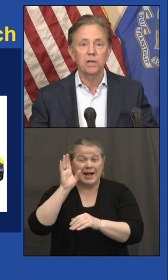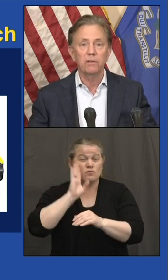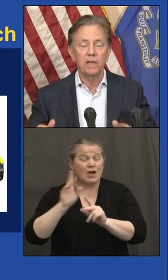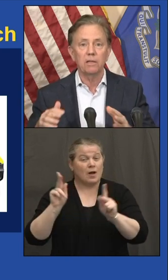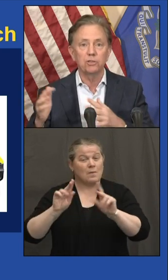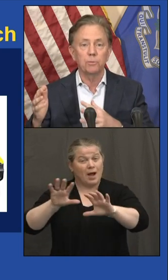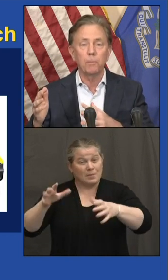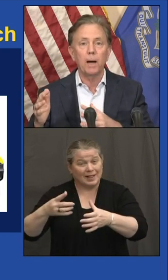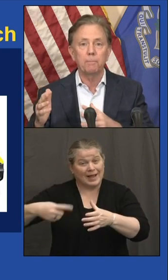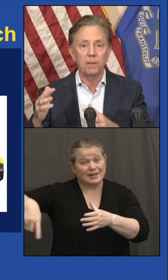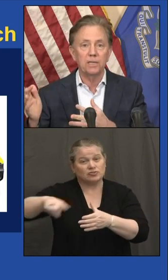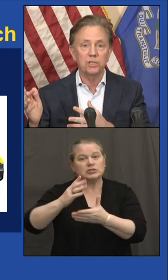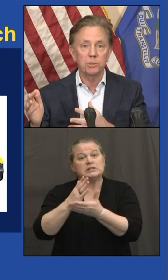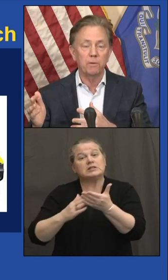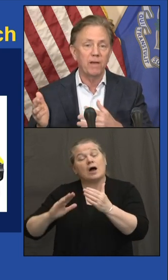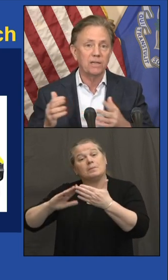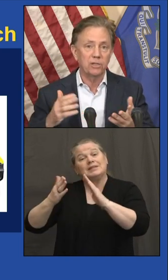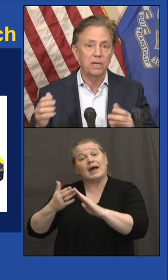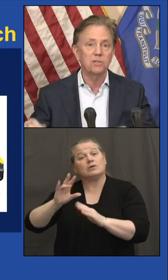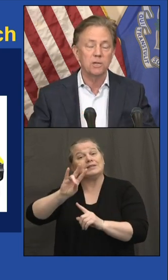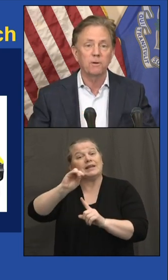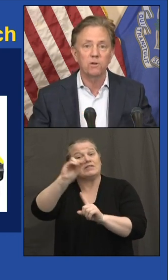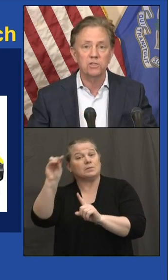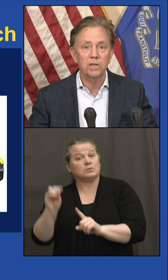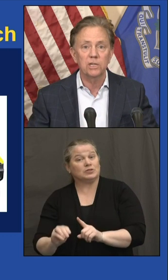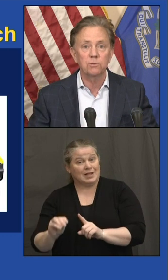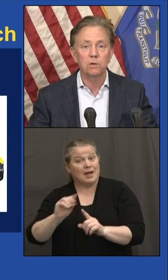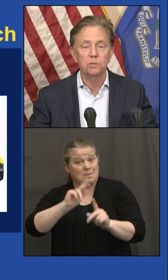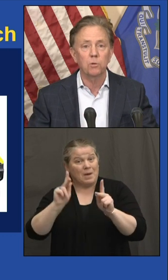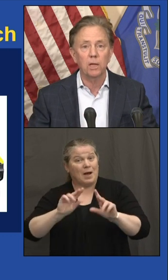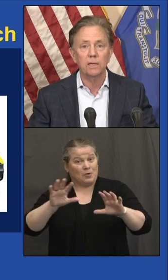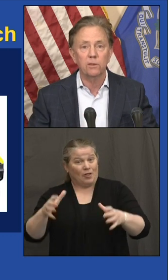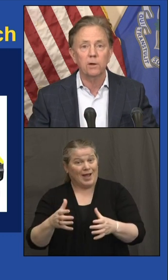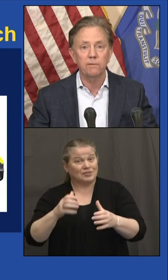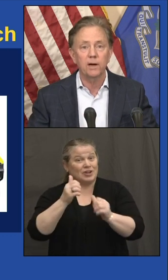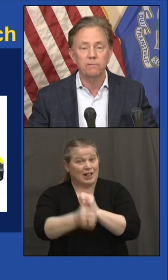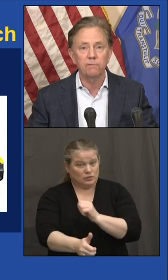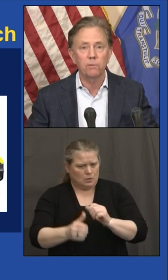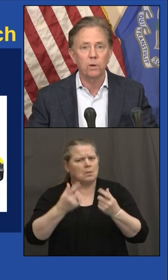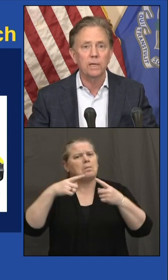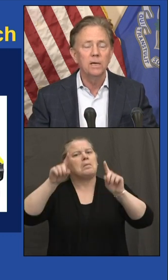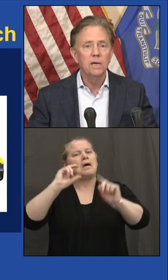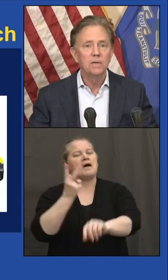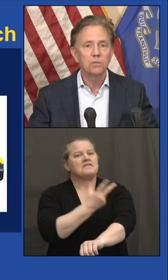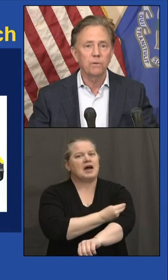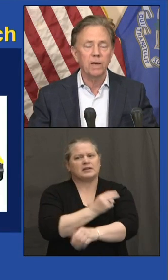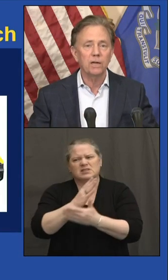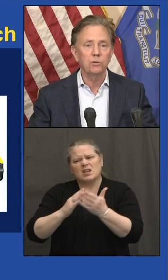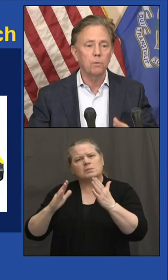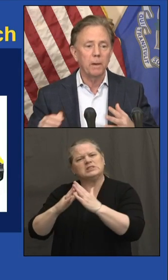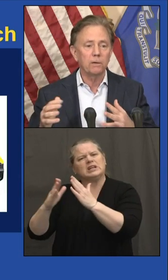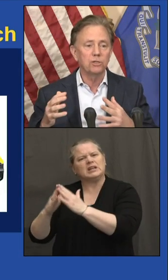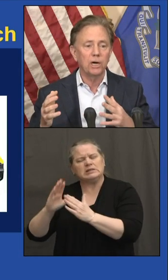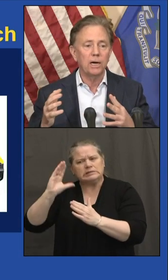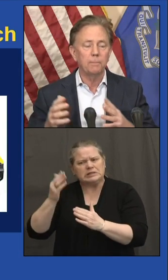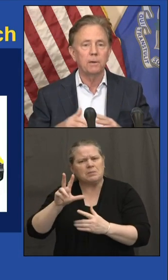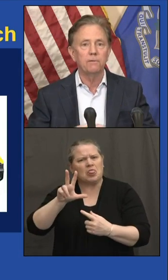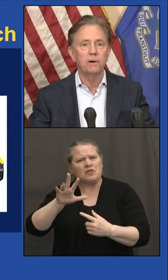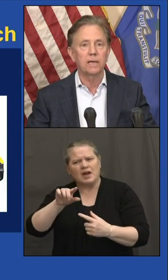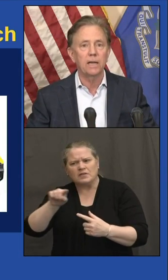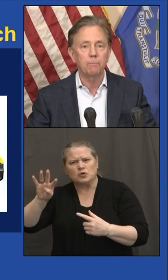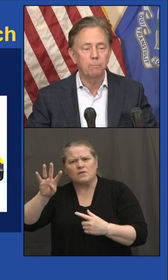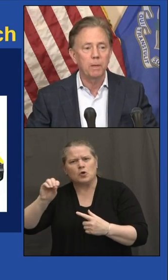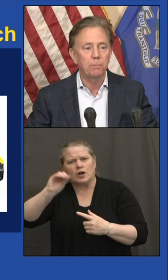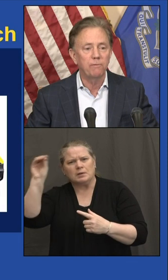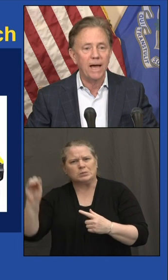70 percent of the eligible population has been vaccinated, and some of our cities where it's more like 35 or 40. So we've got to do a better job